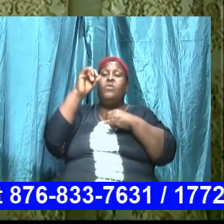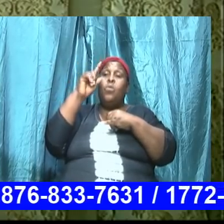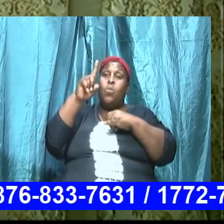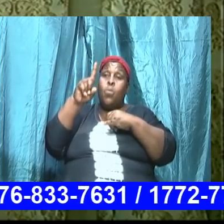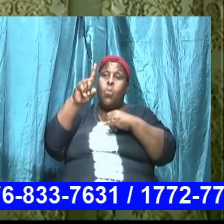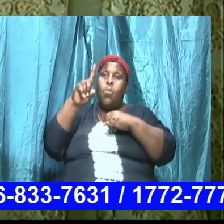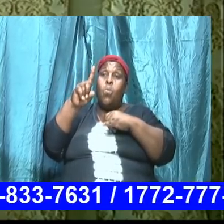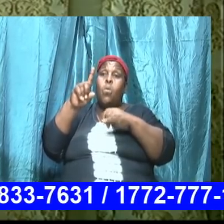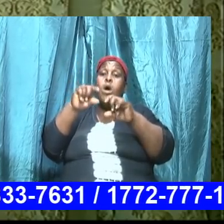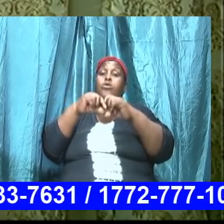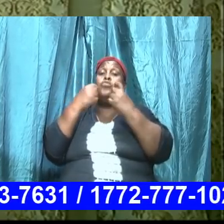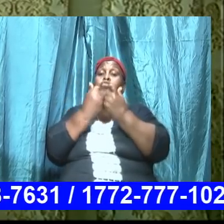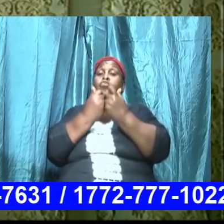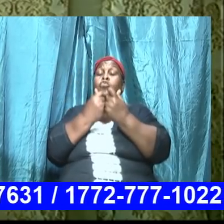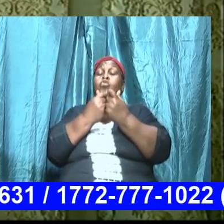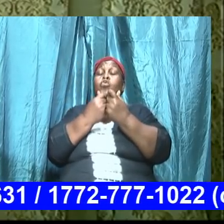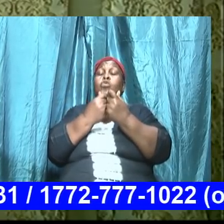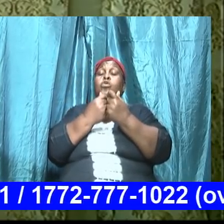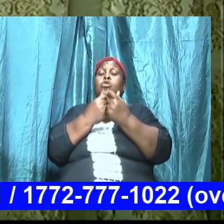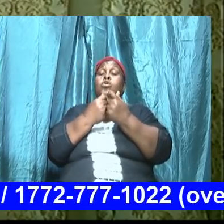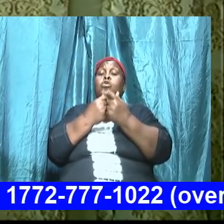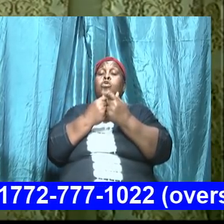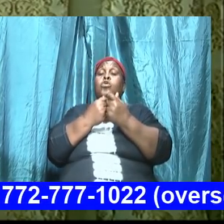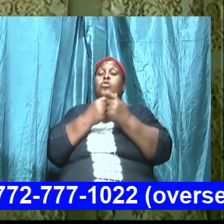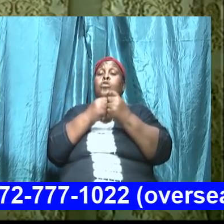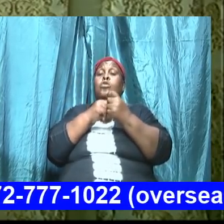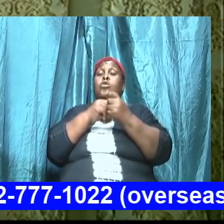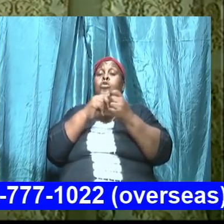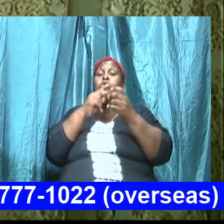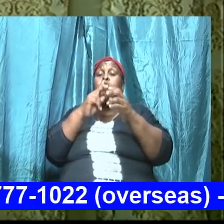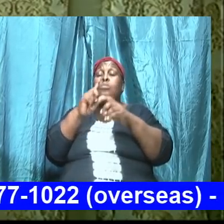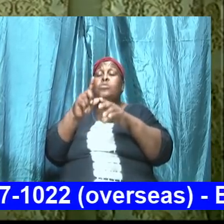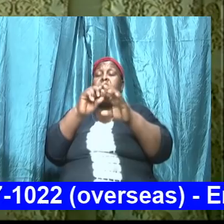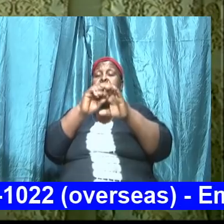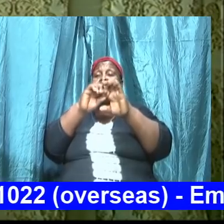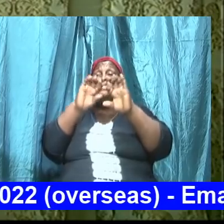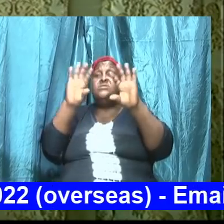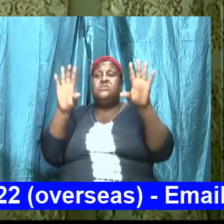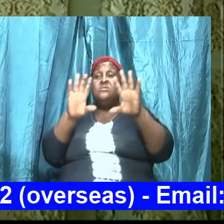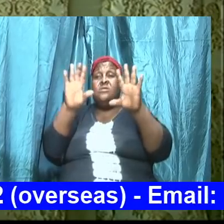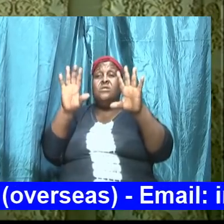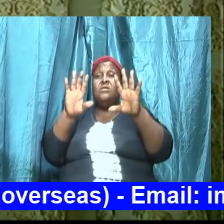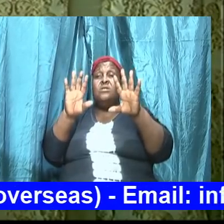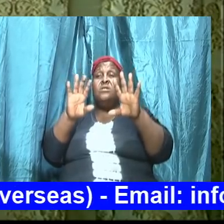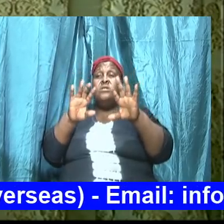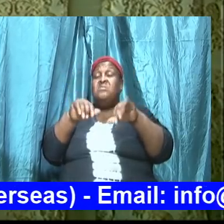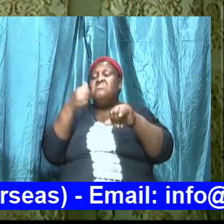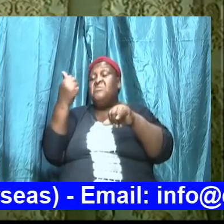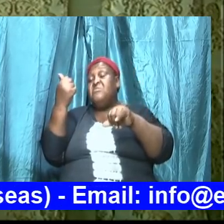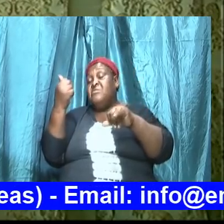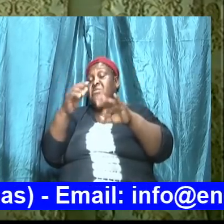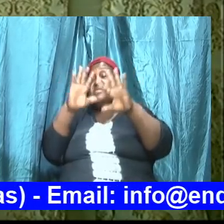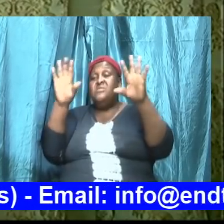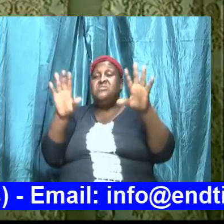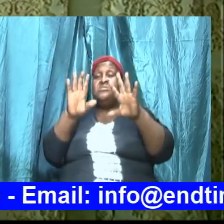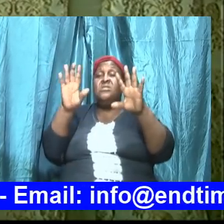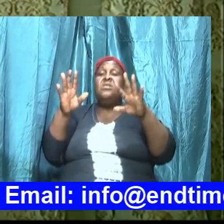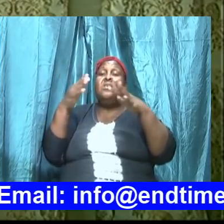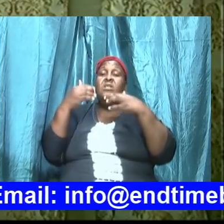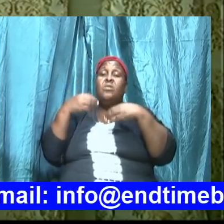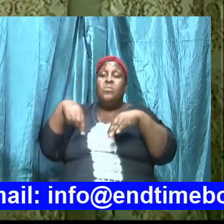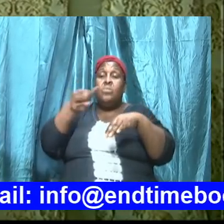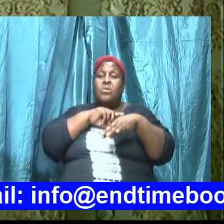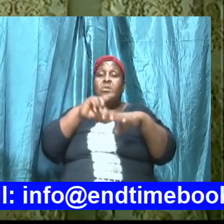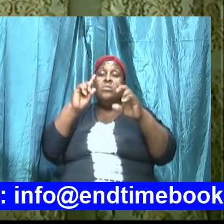per Sunday after this Sunday when it is group four the other Sunday we are going to